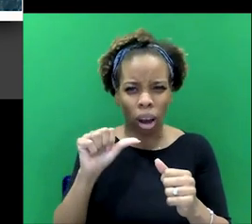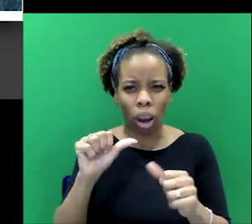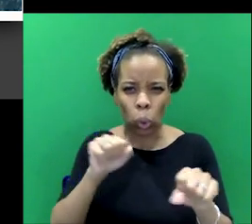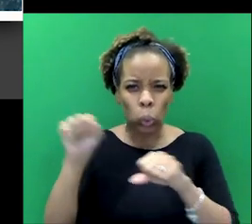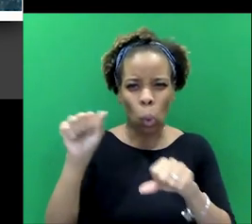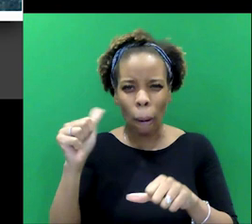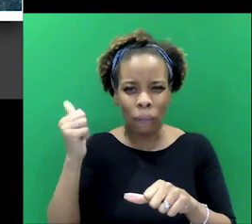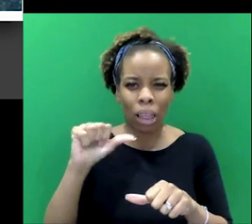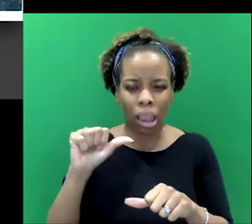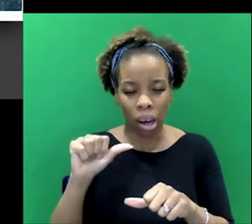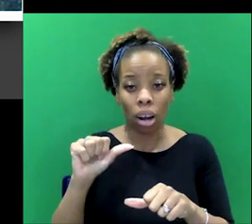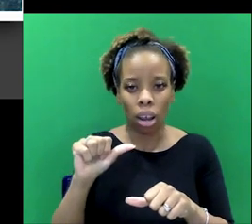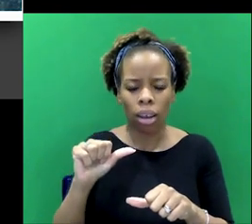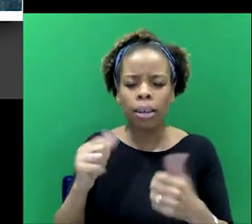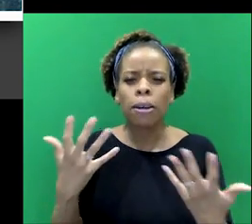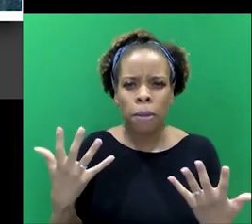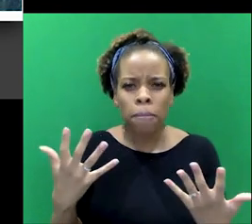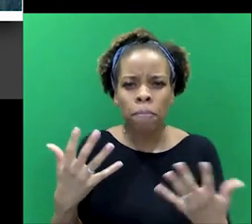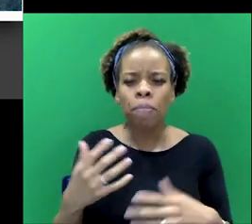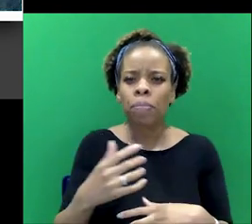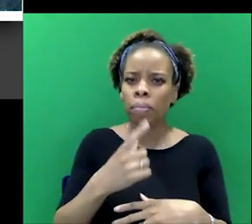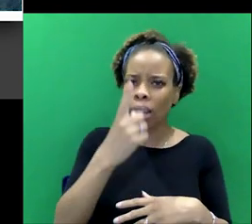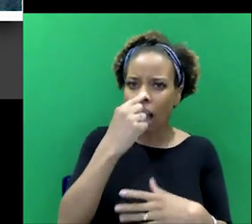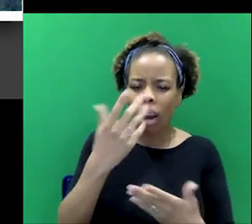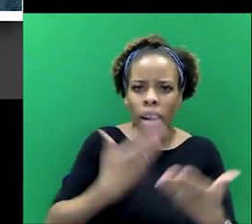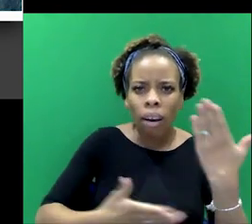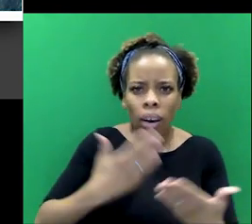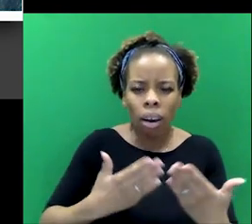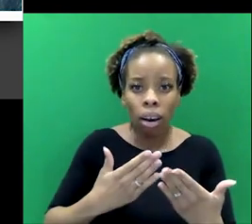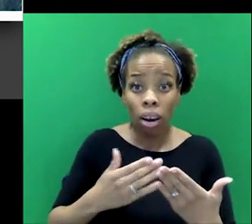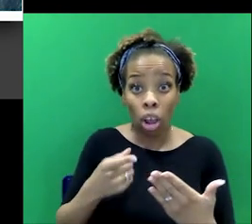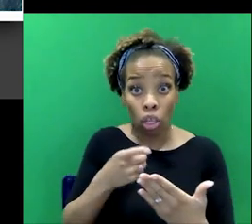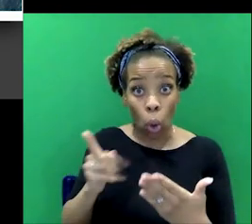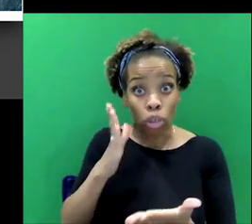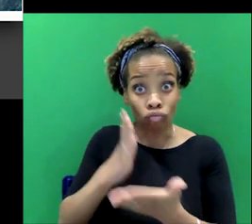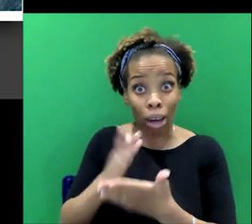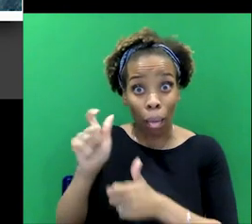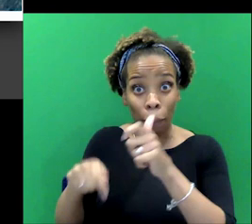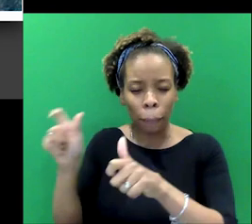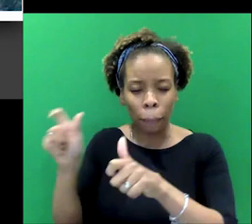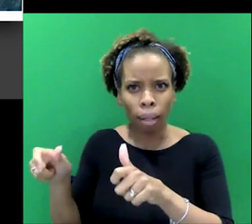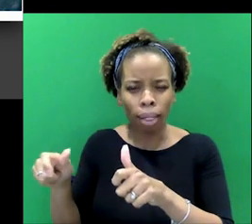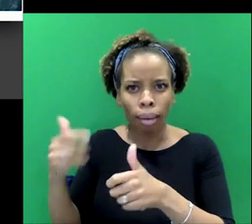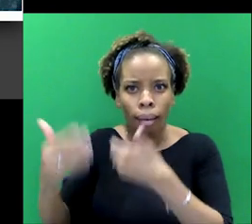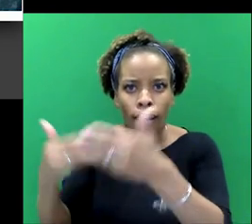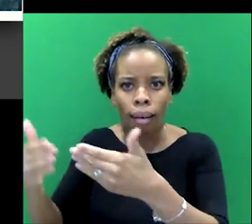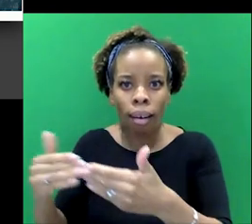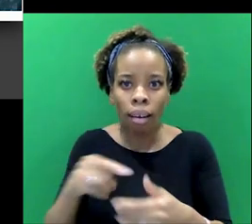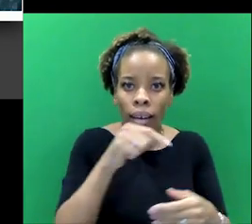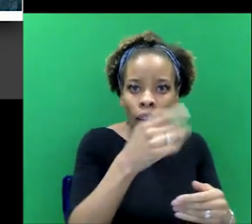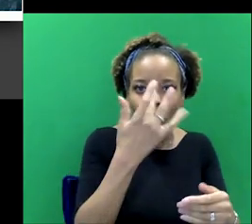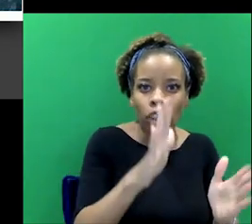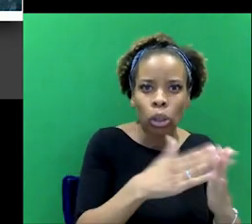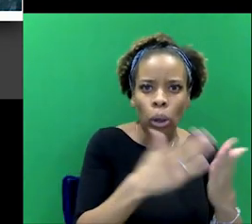the, you know, what does that tell us about the world through which these real people are moving? Yeah, I think